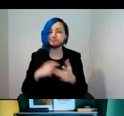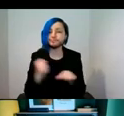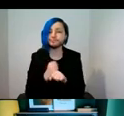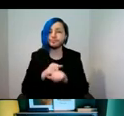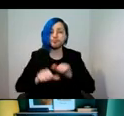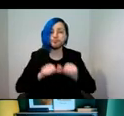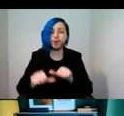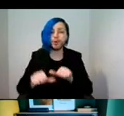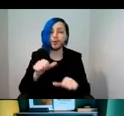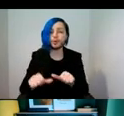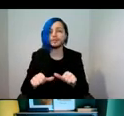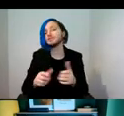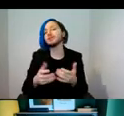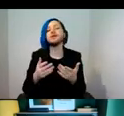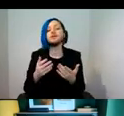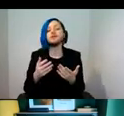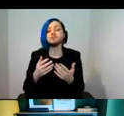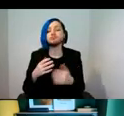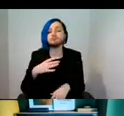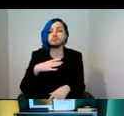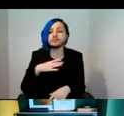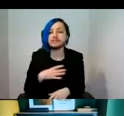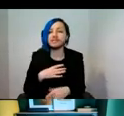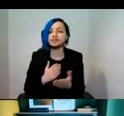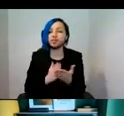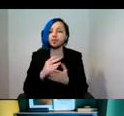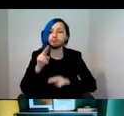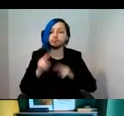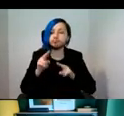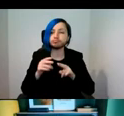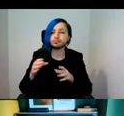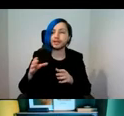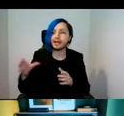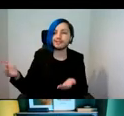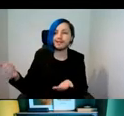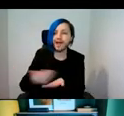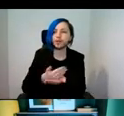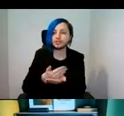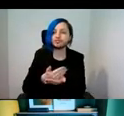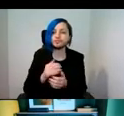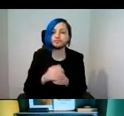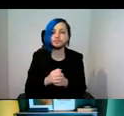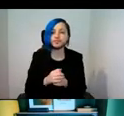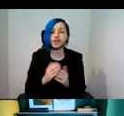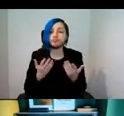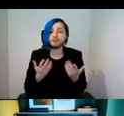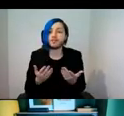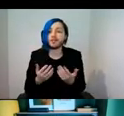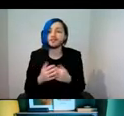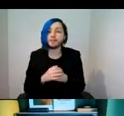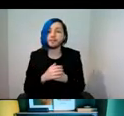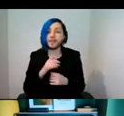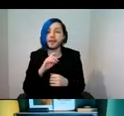you need to go through when assessing an acquisition. And then without further ado, I'll introduce